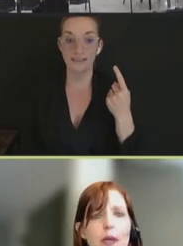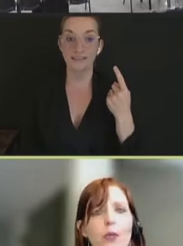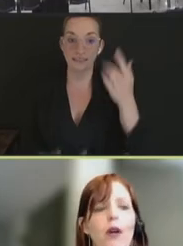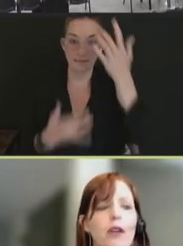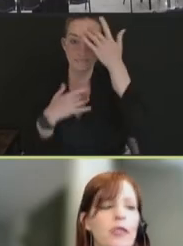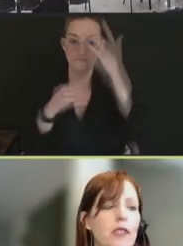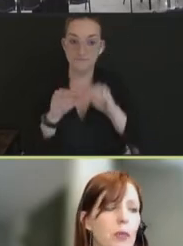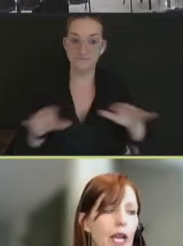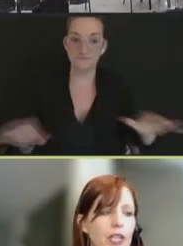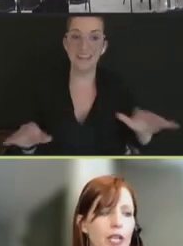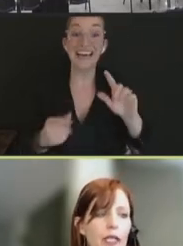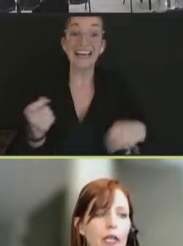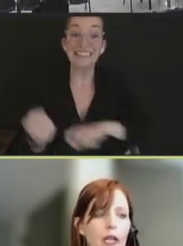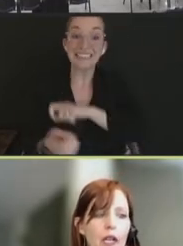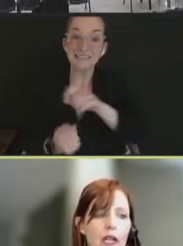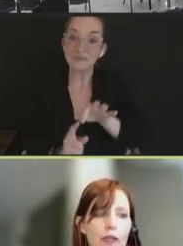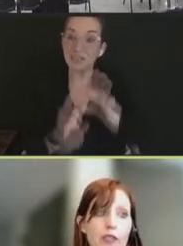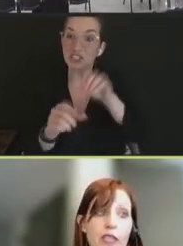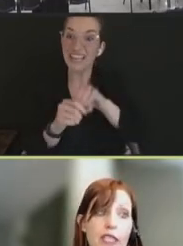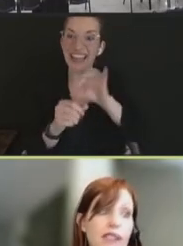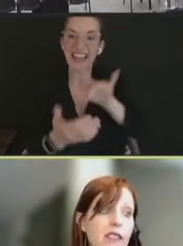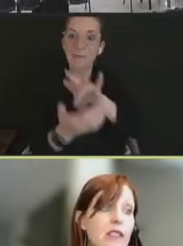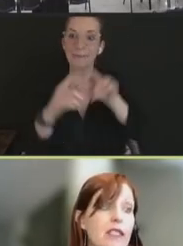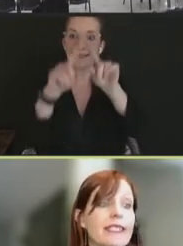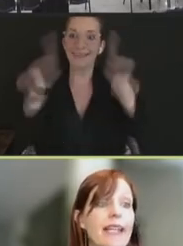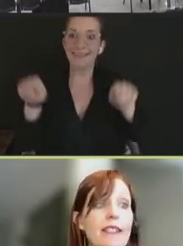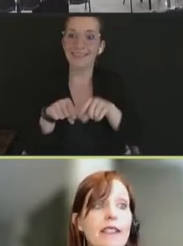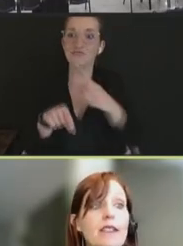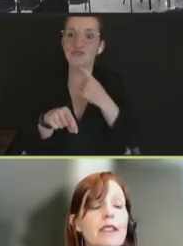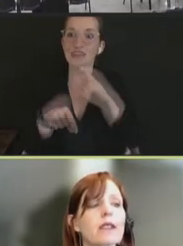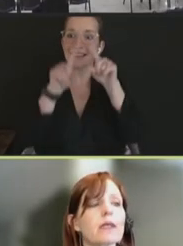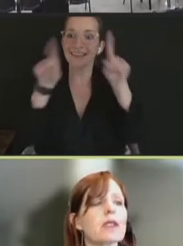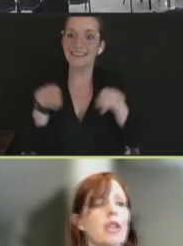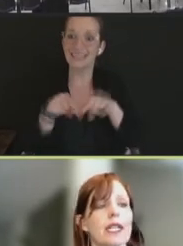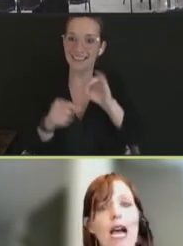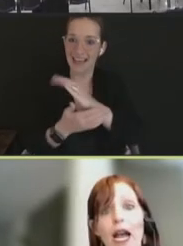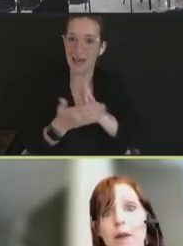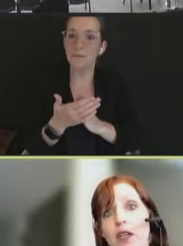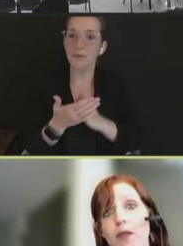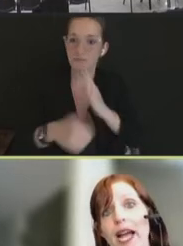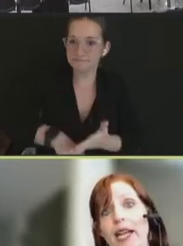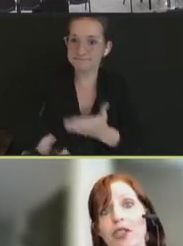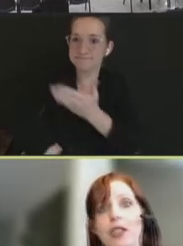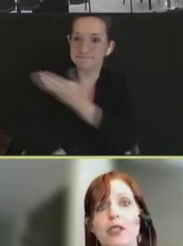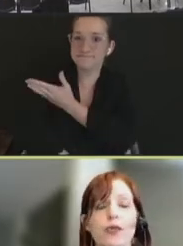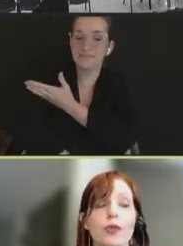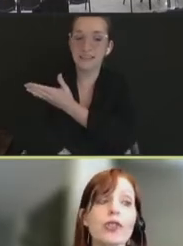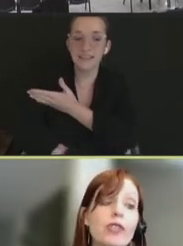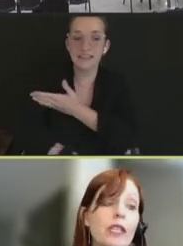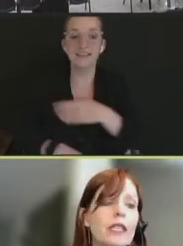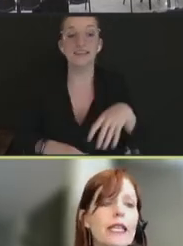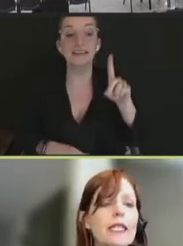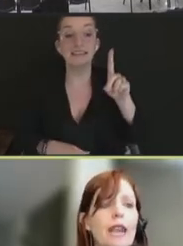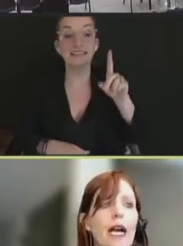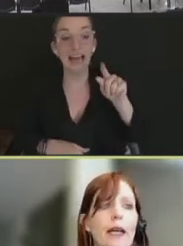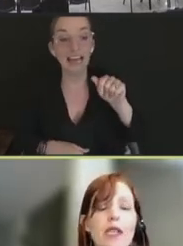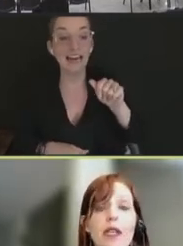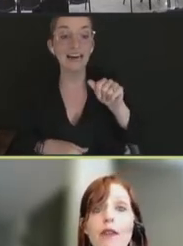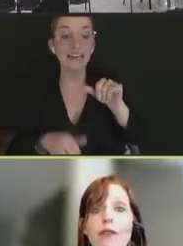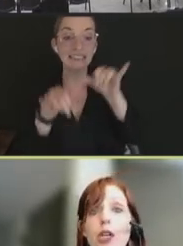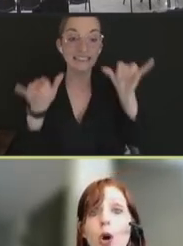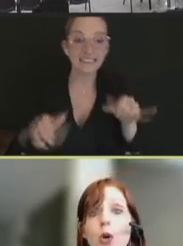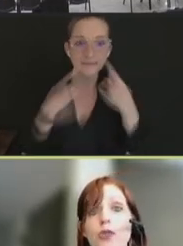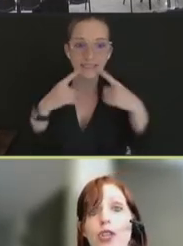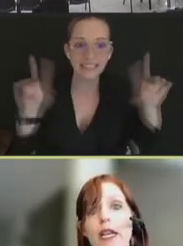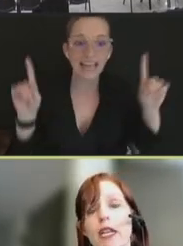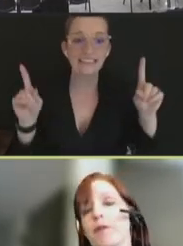in this middle part of the supply chain. There are successes in data systems, timing of actions, reducing lead times, and